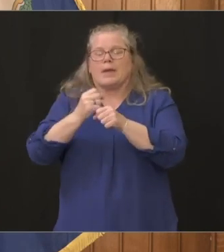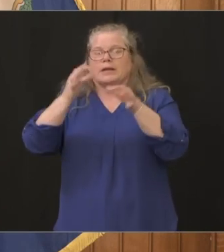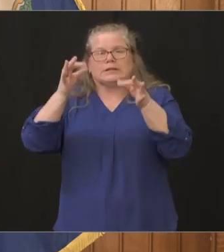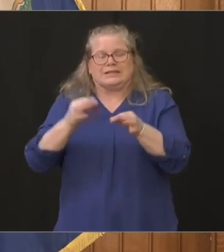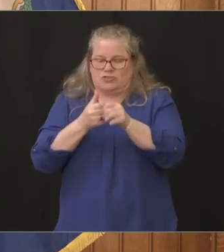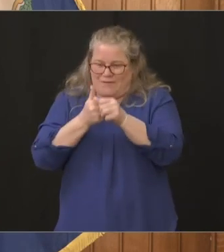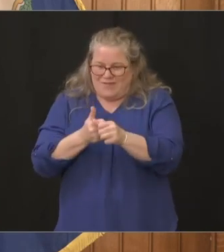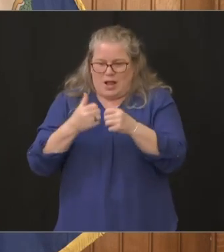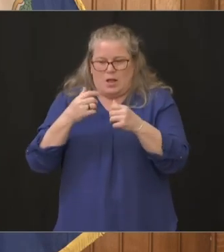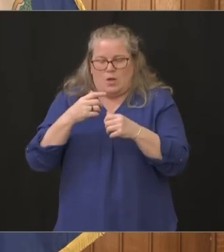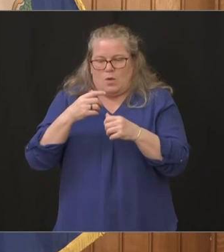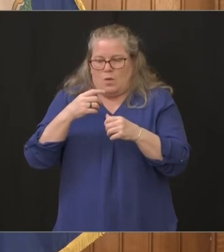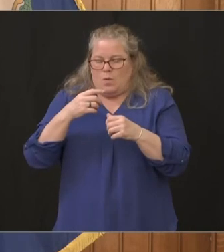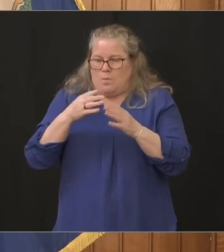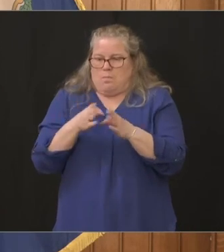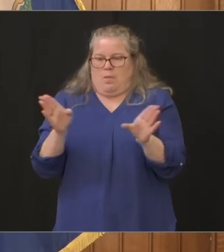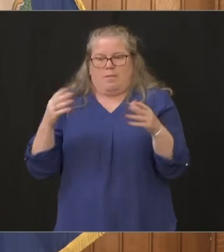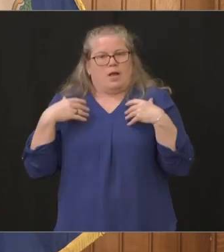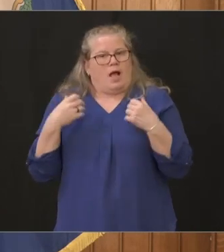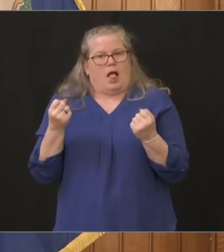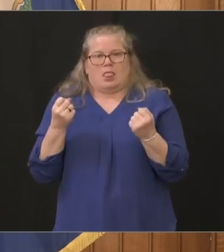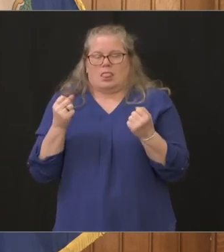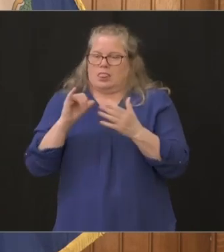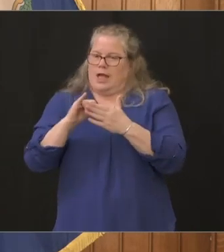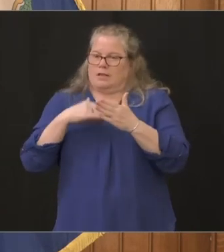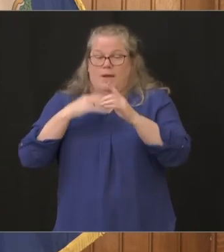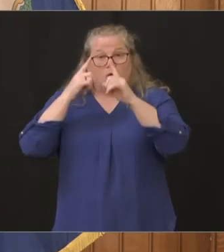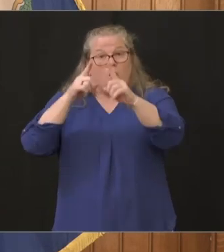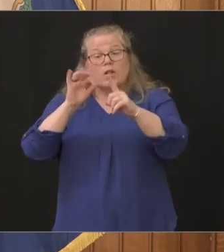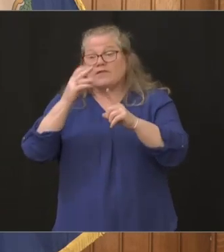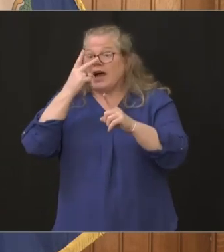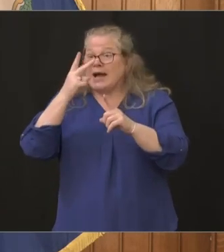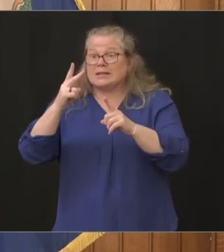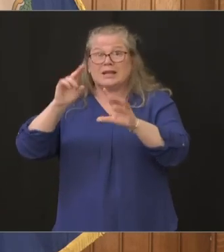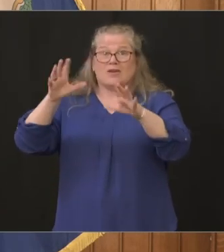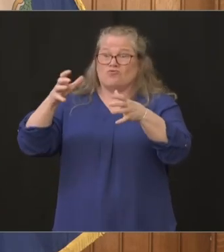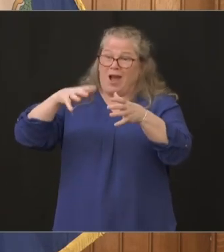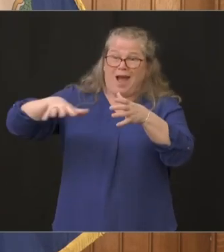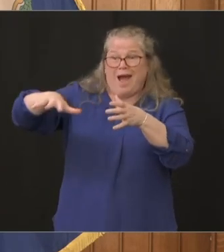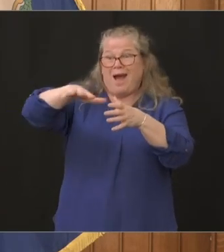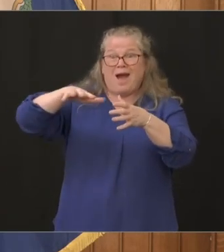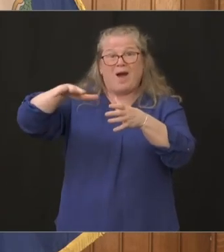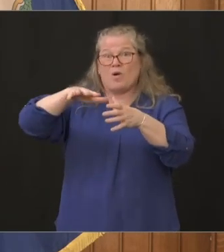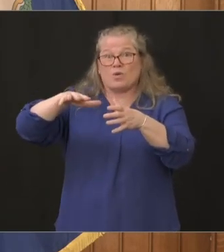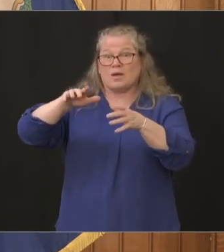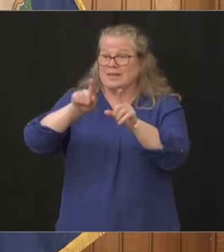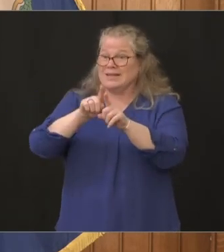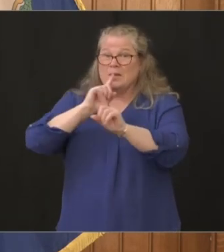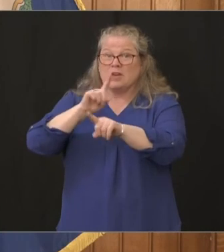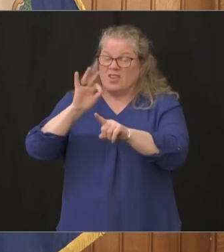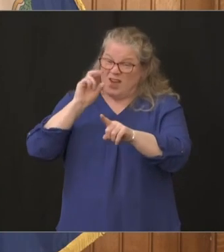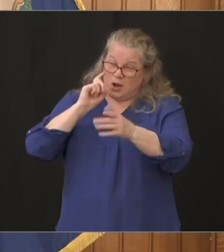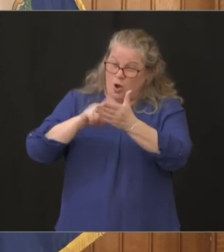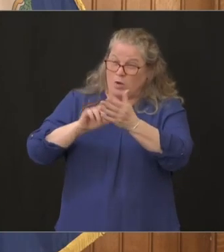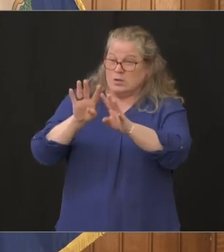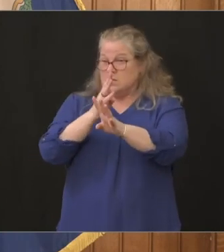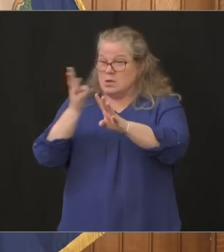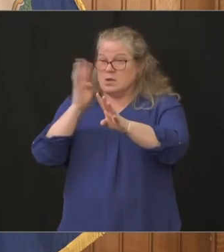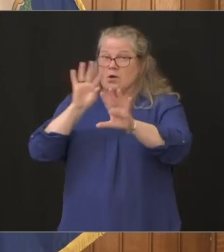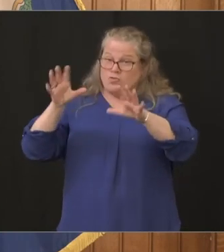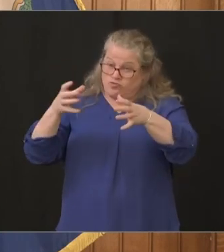and uh same answers i gave before if i see a crowd outside one of these gun stores that's uh not allowed